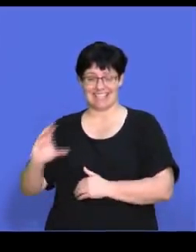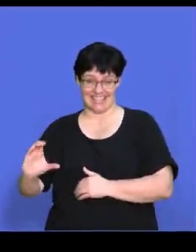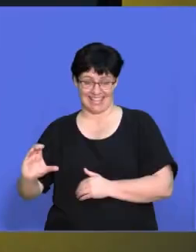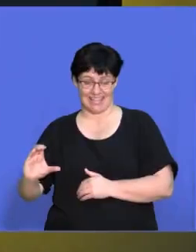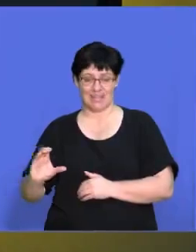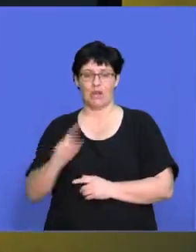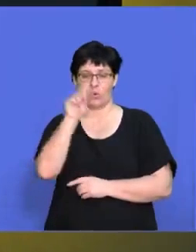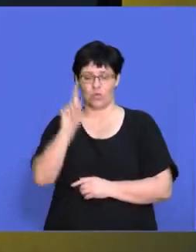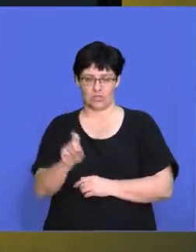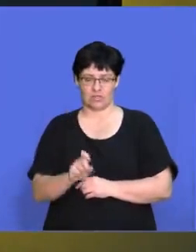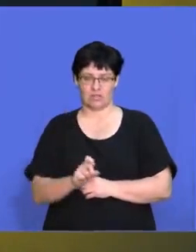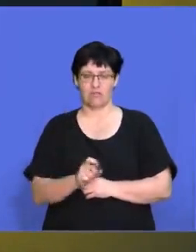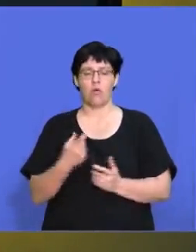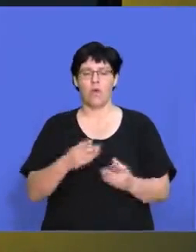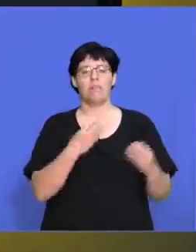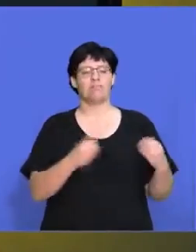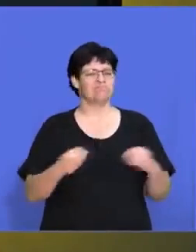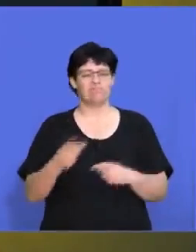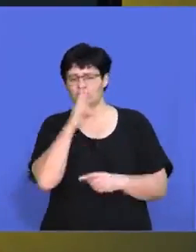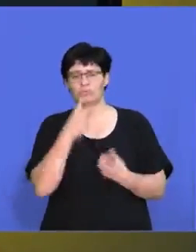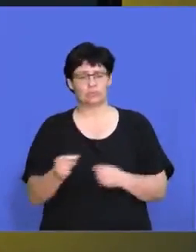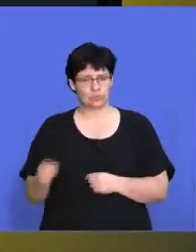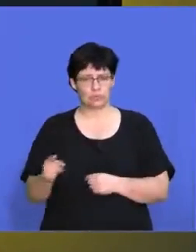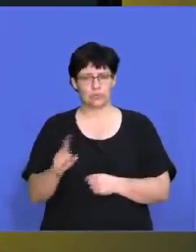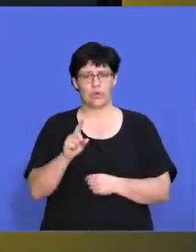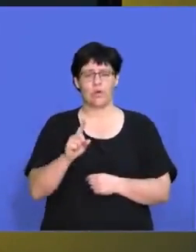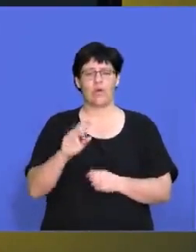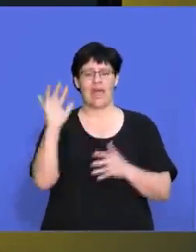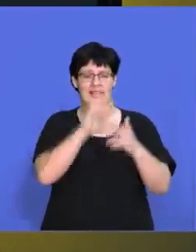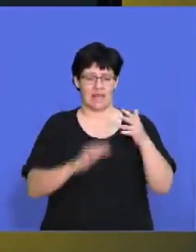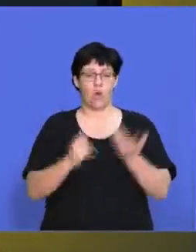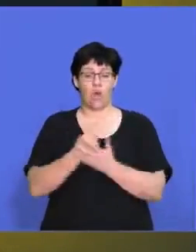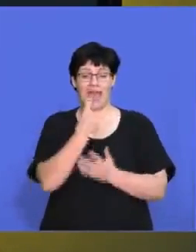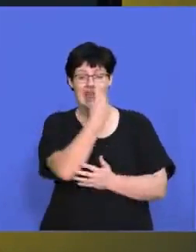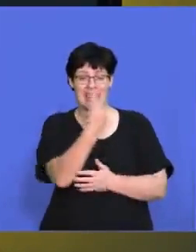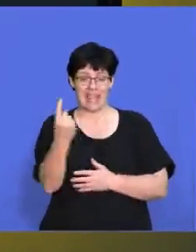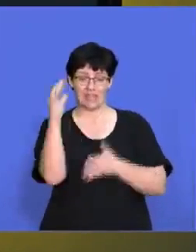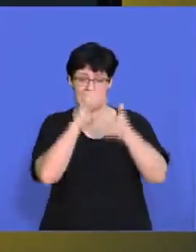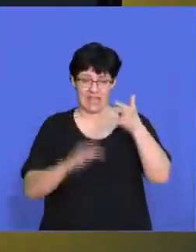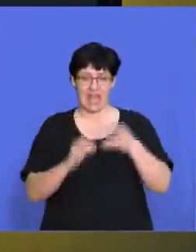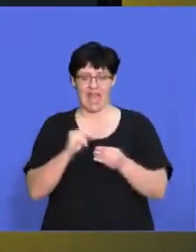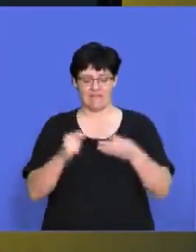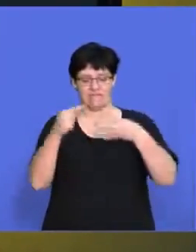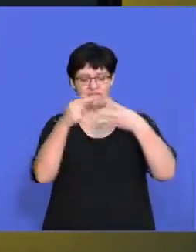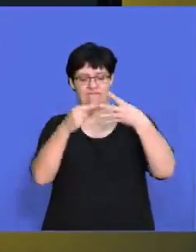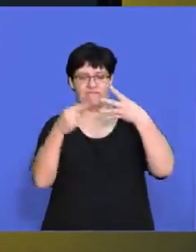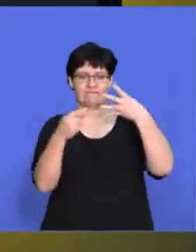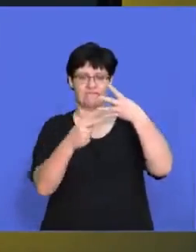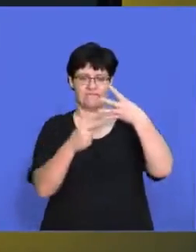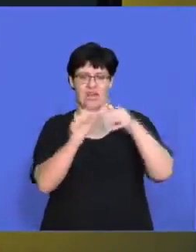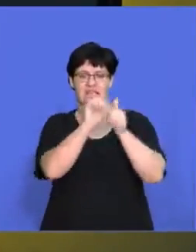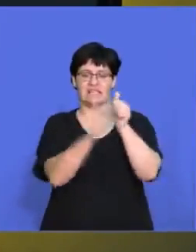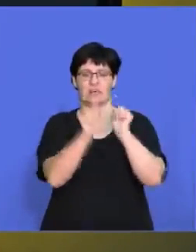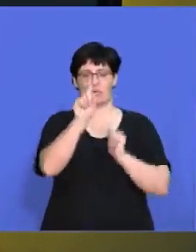C question. However, why are we also going to be doing this essay question now? Because every essay will have four sub